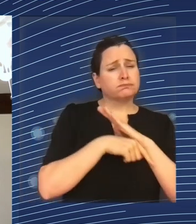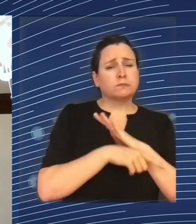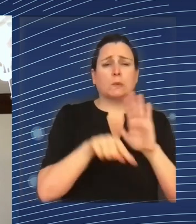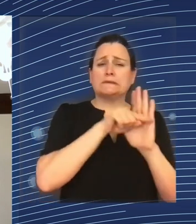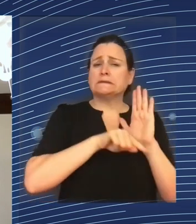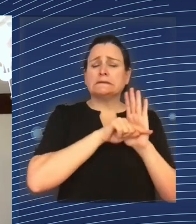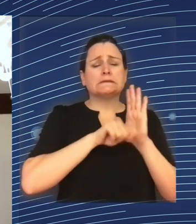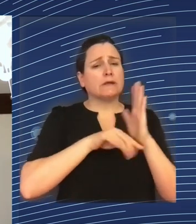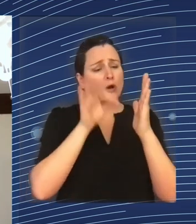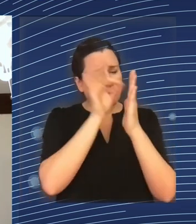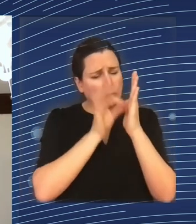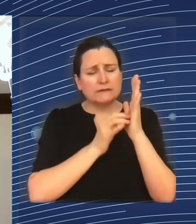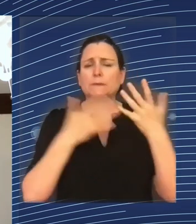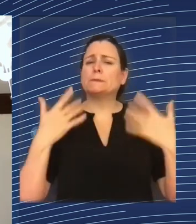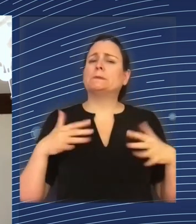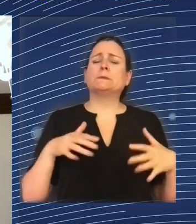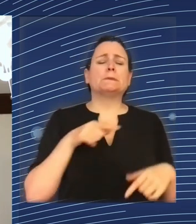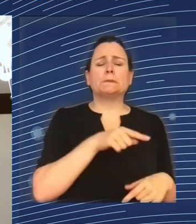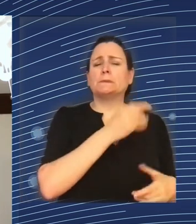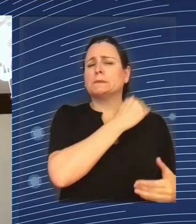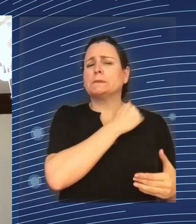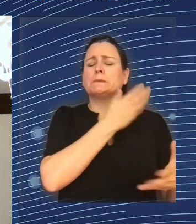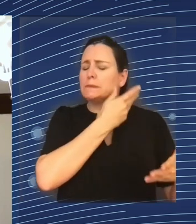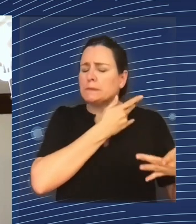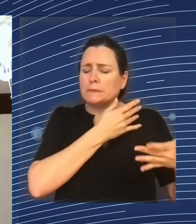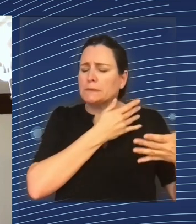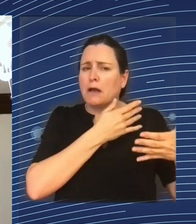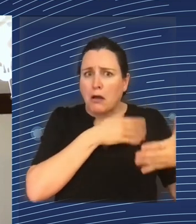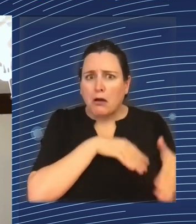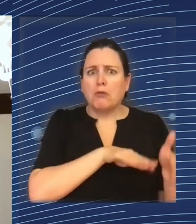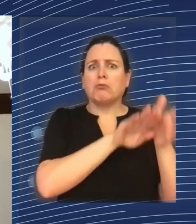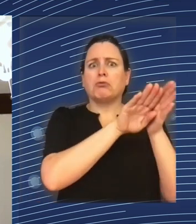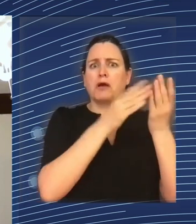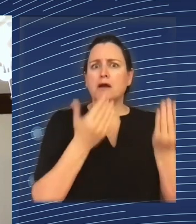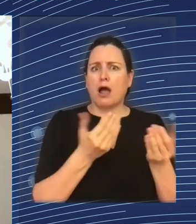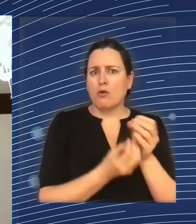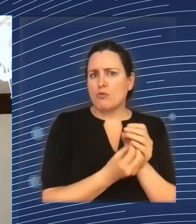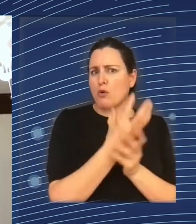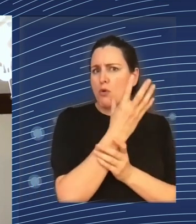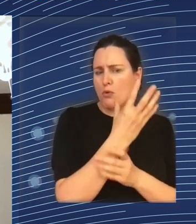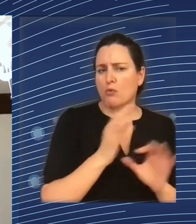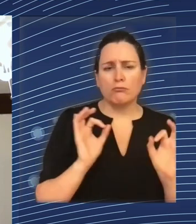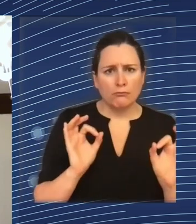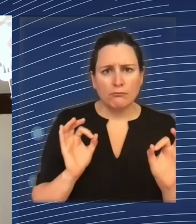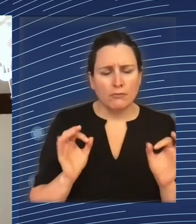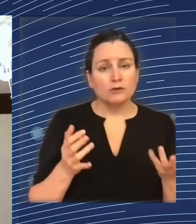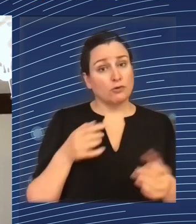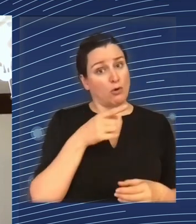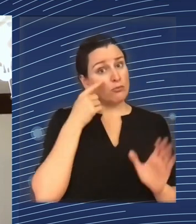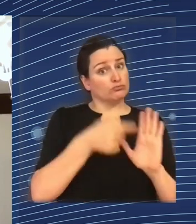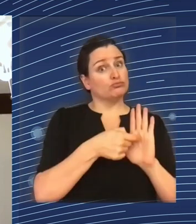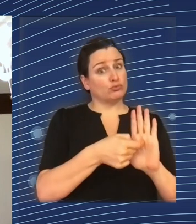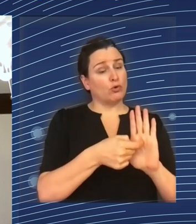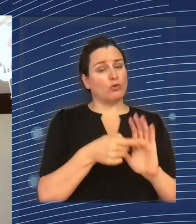harsh policies and it has had excellent growth since then. And it's not all about tax avoidance. There's some real growth there, too. It kind of illustrates that you can be for